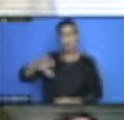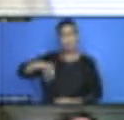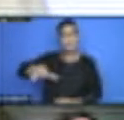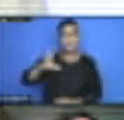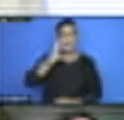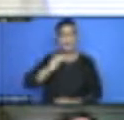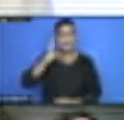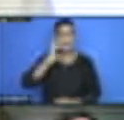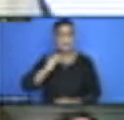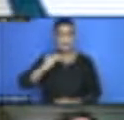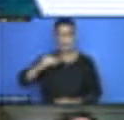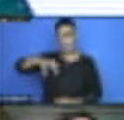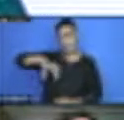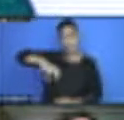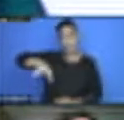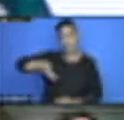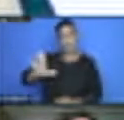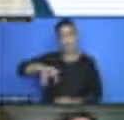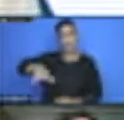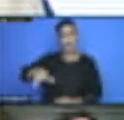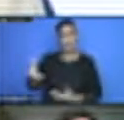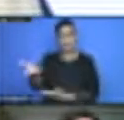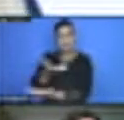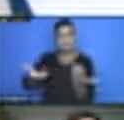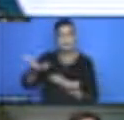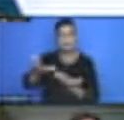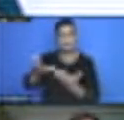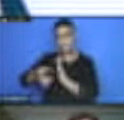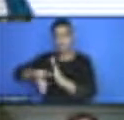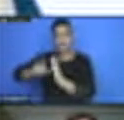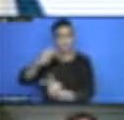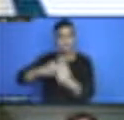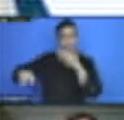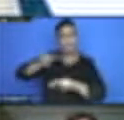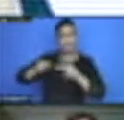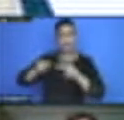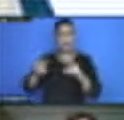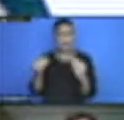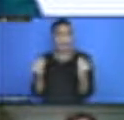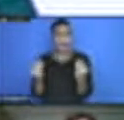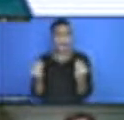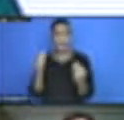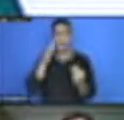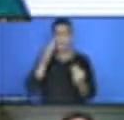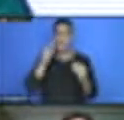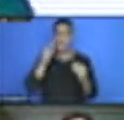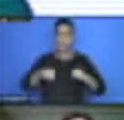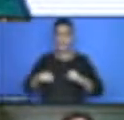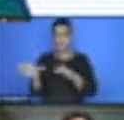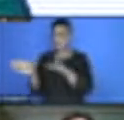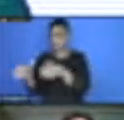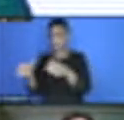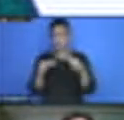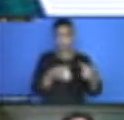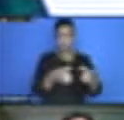processes, what would be the requirements for an effective peer-to-peer review mechanism between sub-national